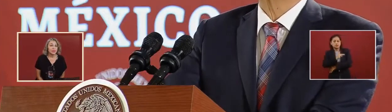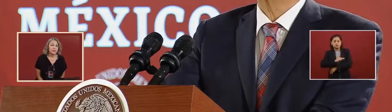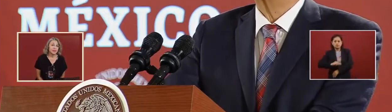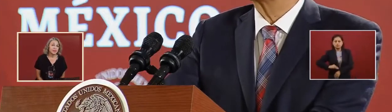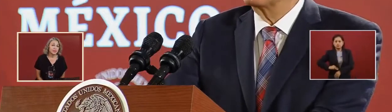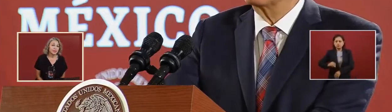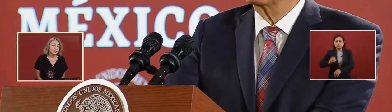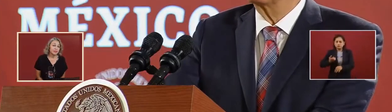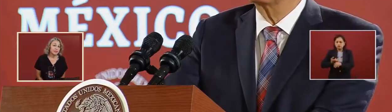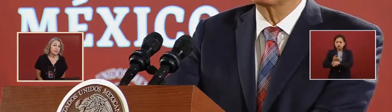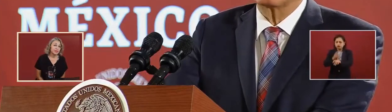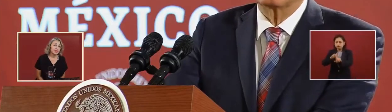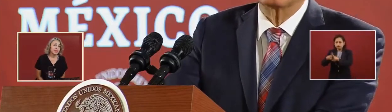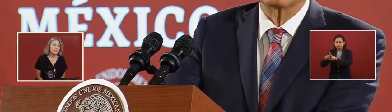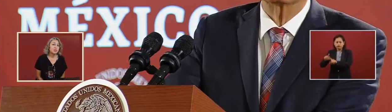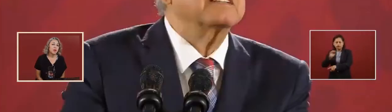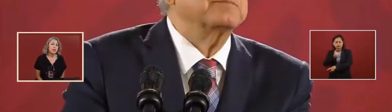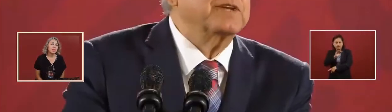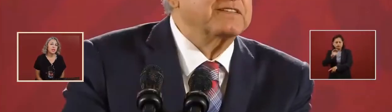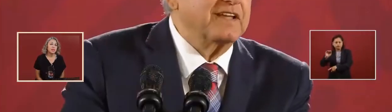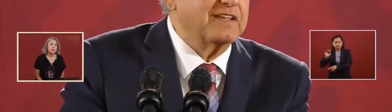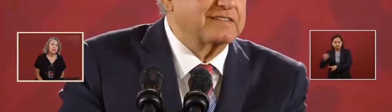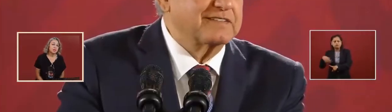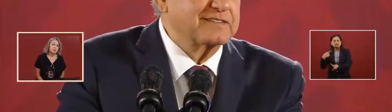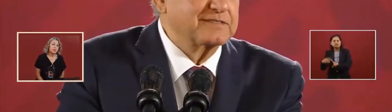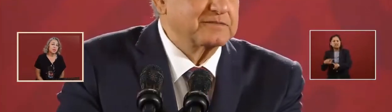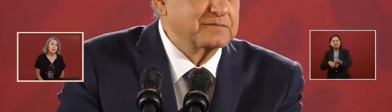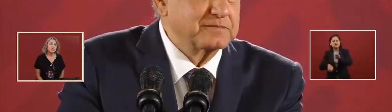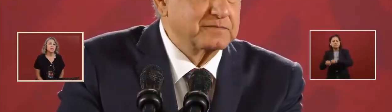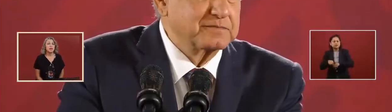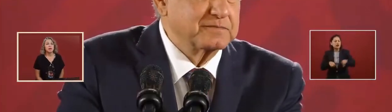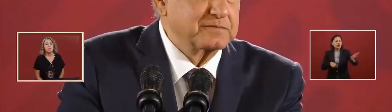recommend to them these companies.